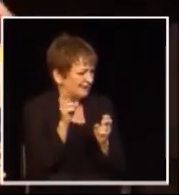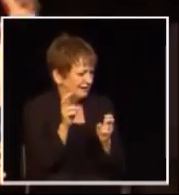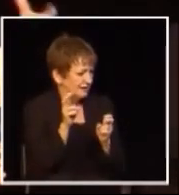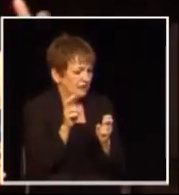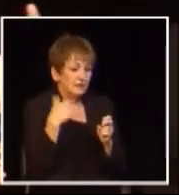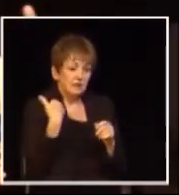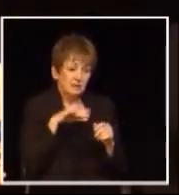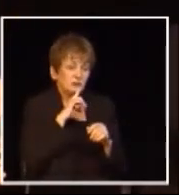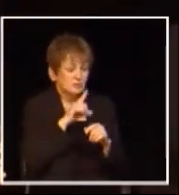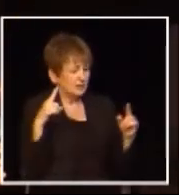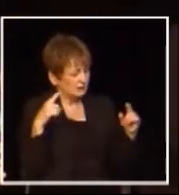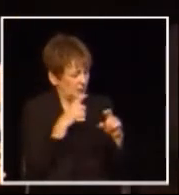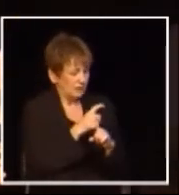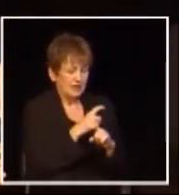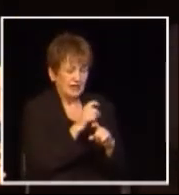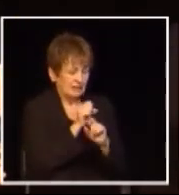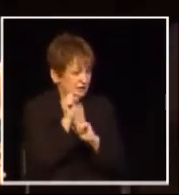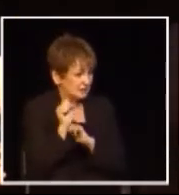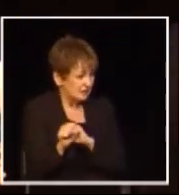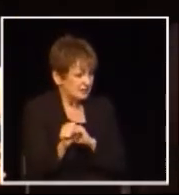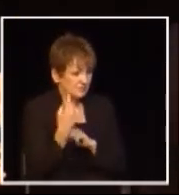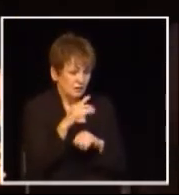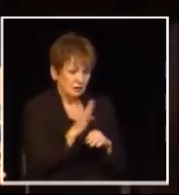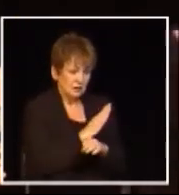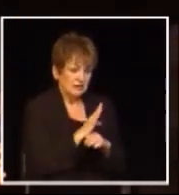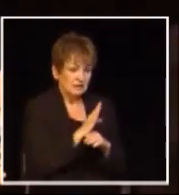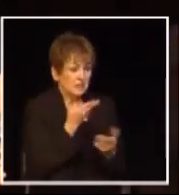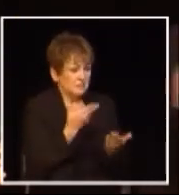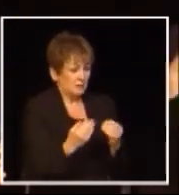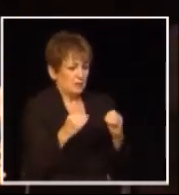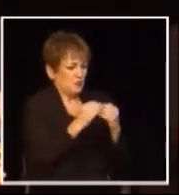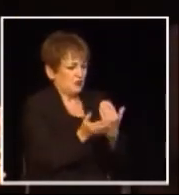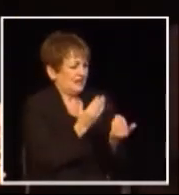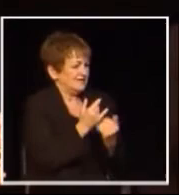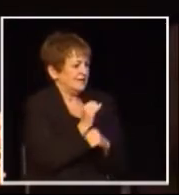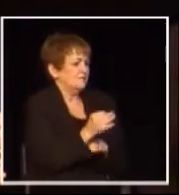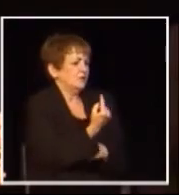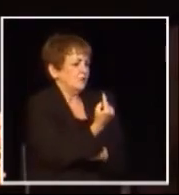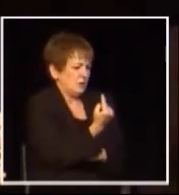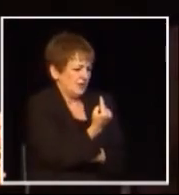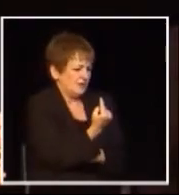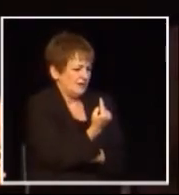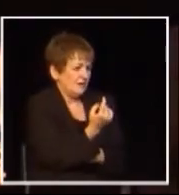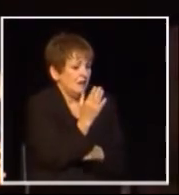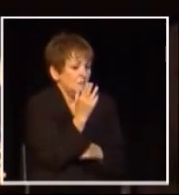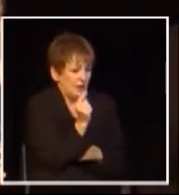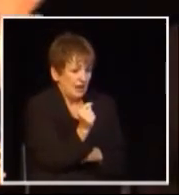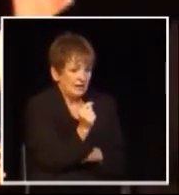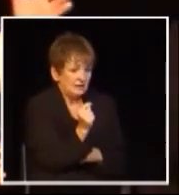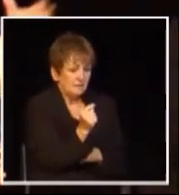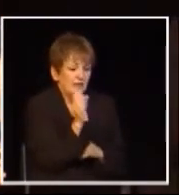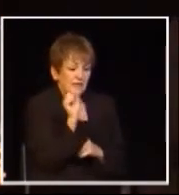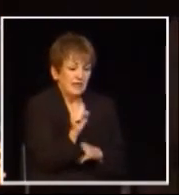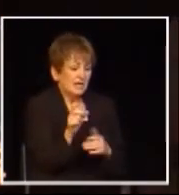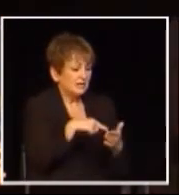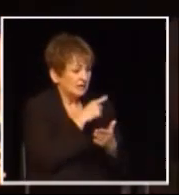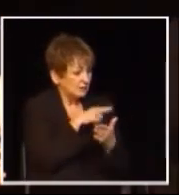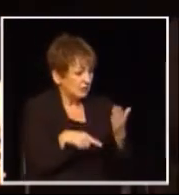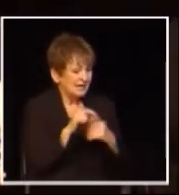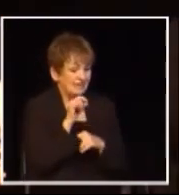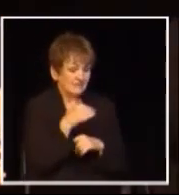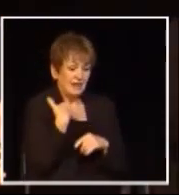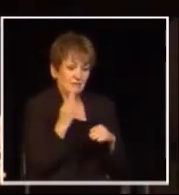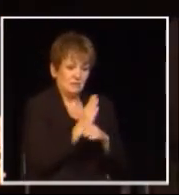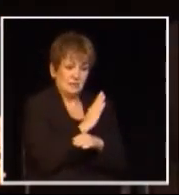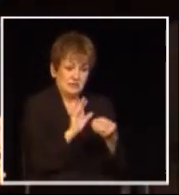to manage the HST even though for the average business it might be simpler to have one form but you've got this gigantic bureaucracy you can